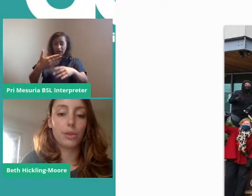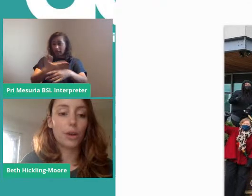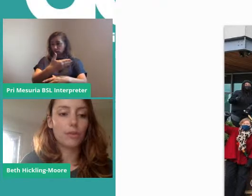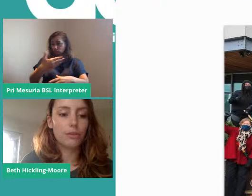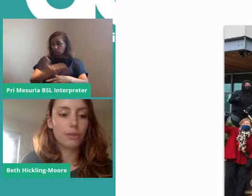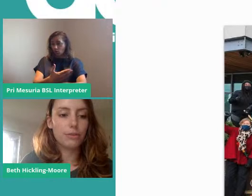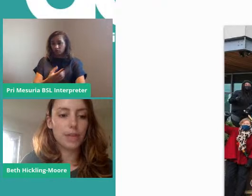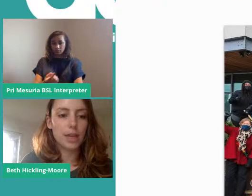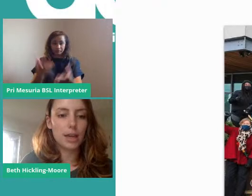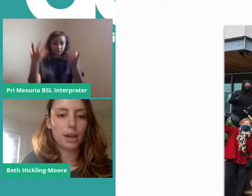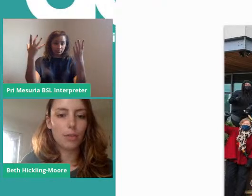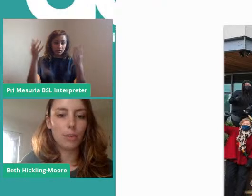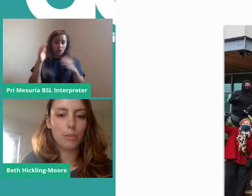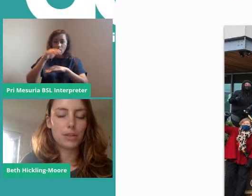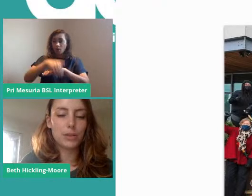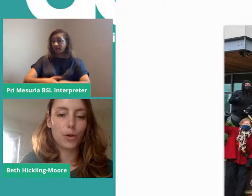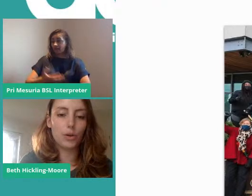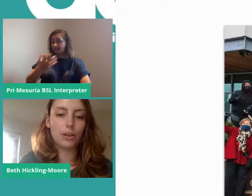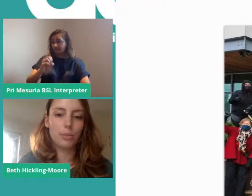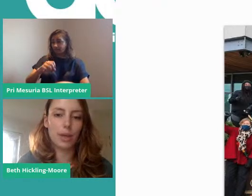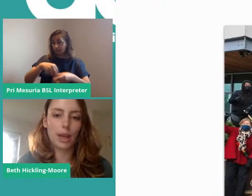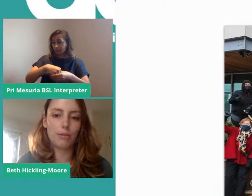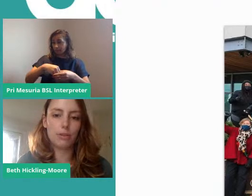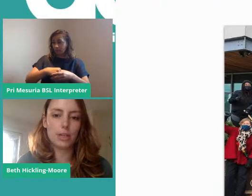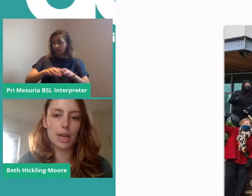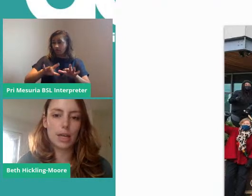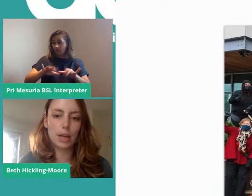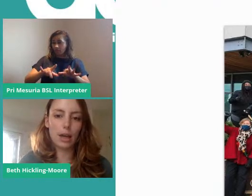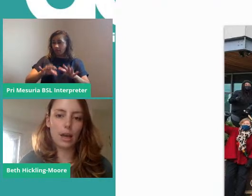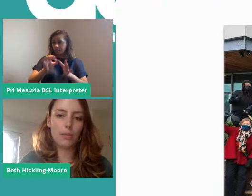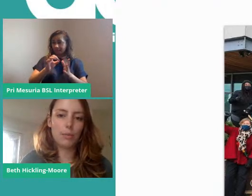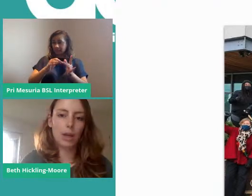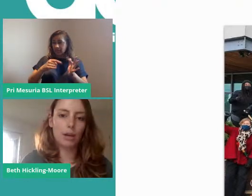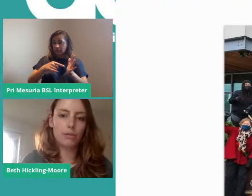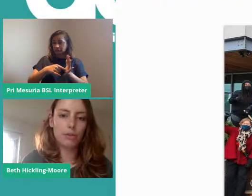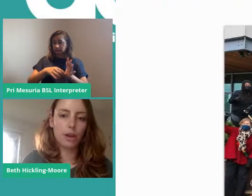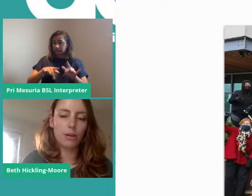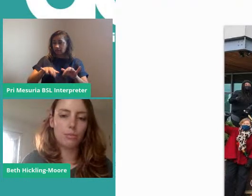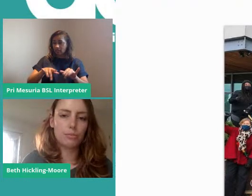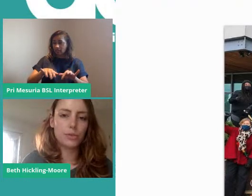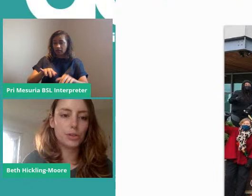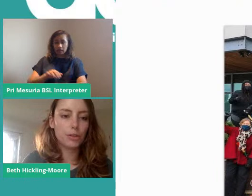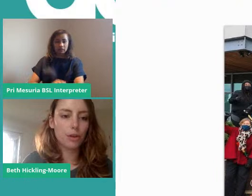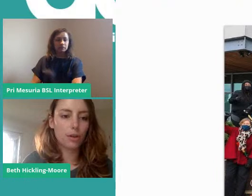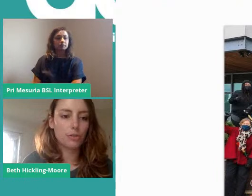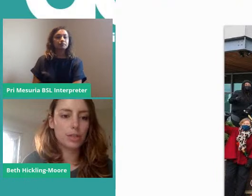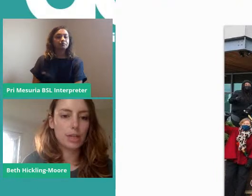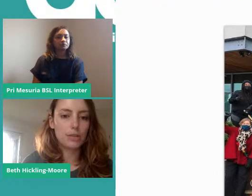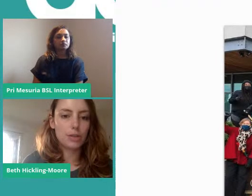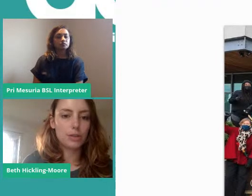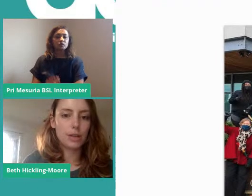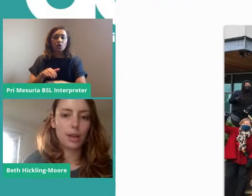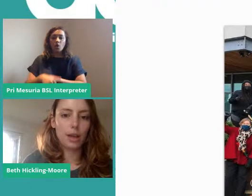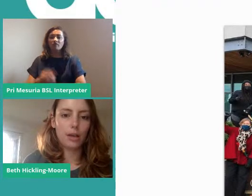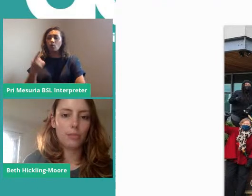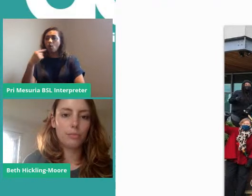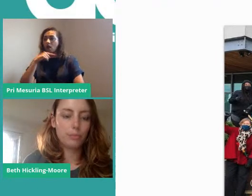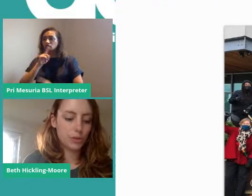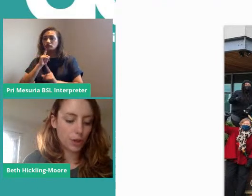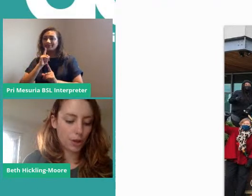with over 50 members on the picket every day and we have just over 100 teachers.